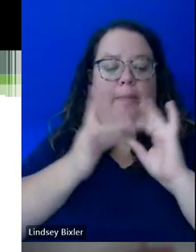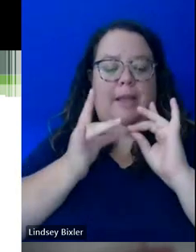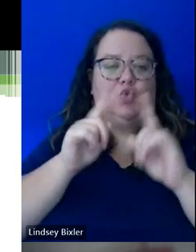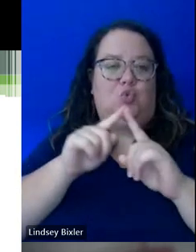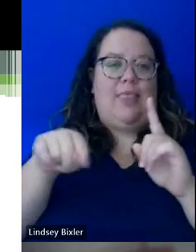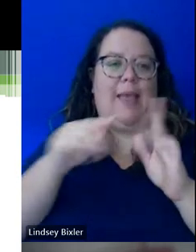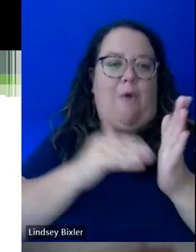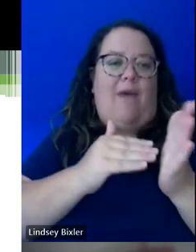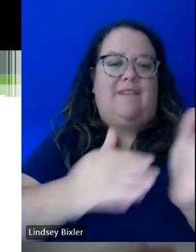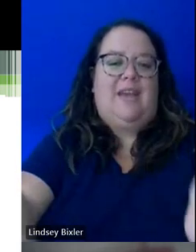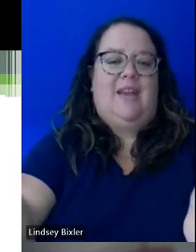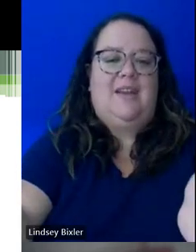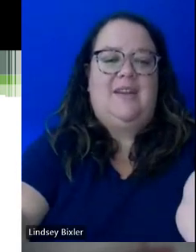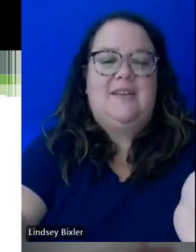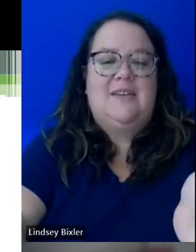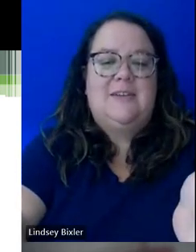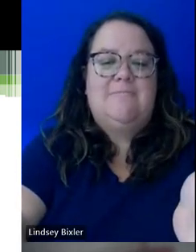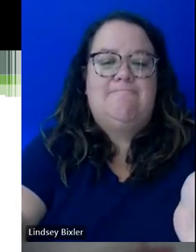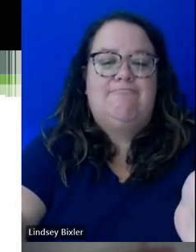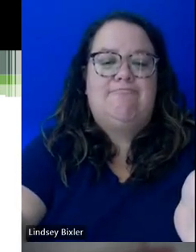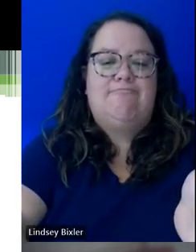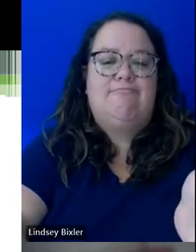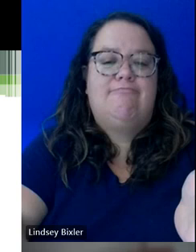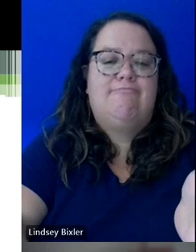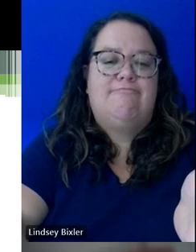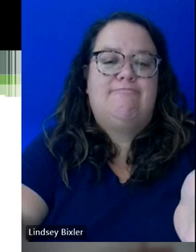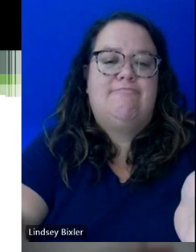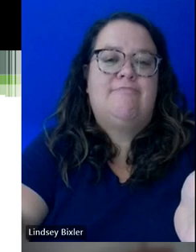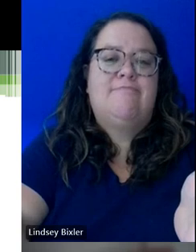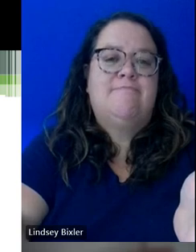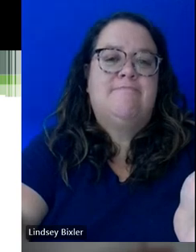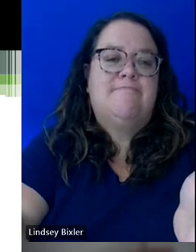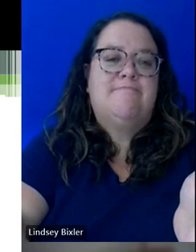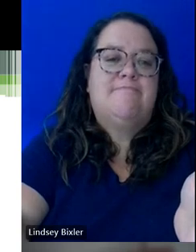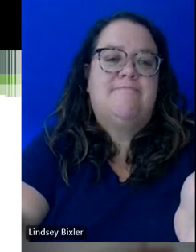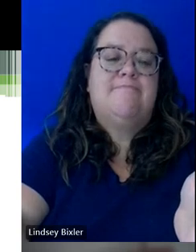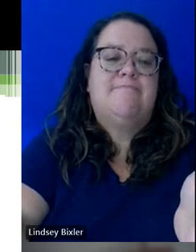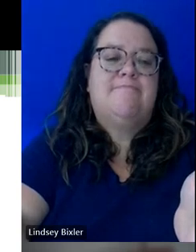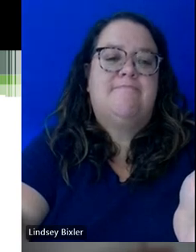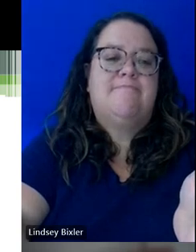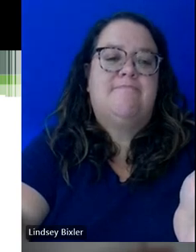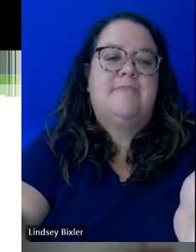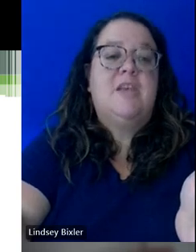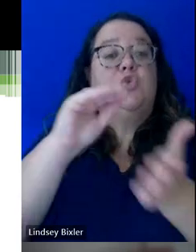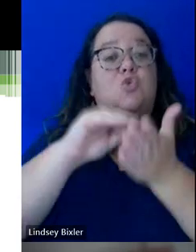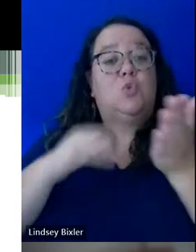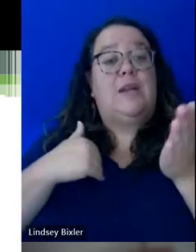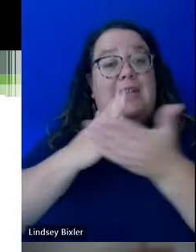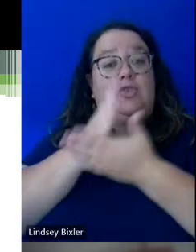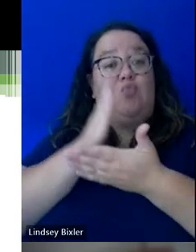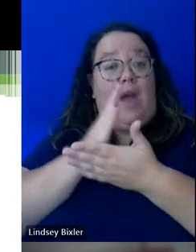Because, you know, a student has the right to determine when they're going to send accommodations, and to who they're going to send them.